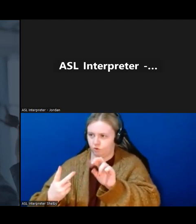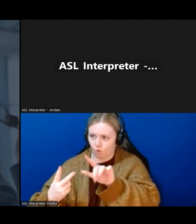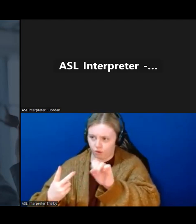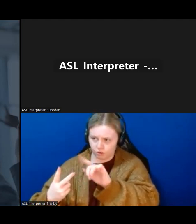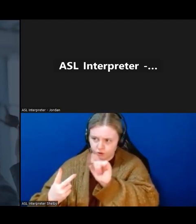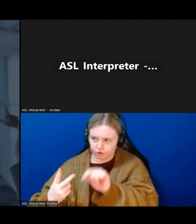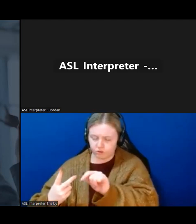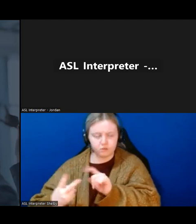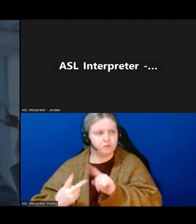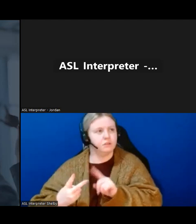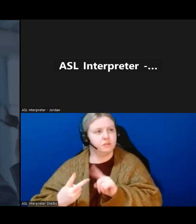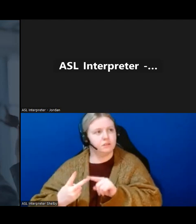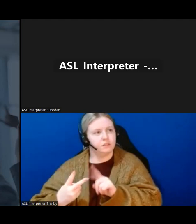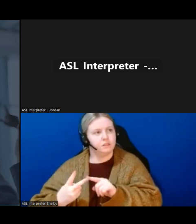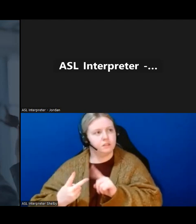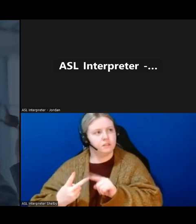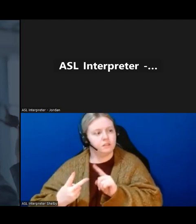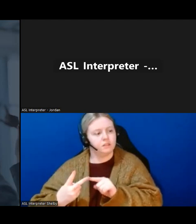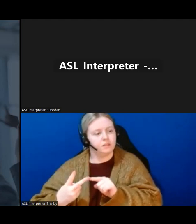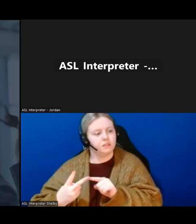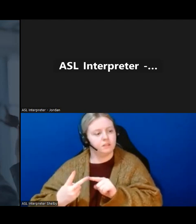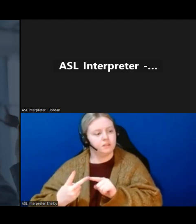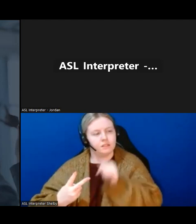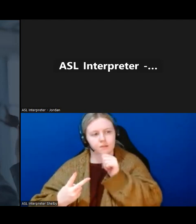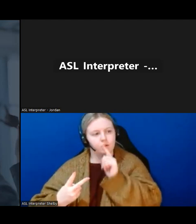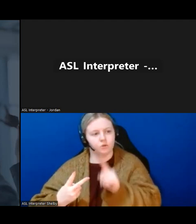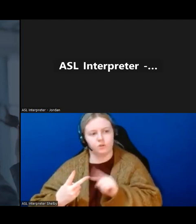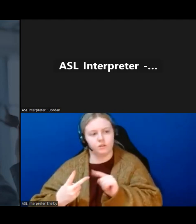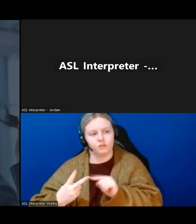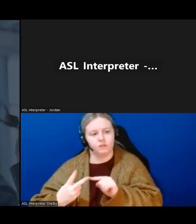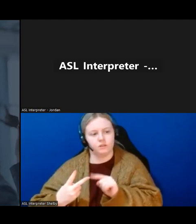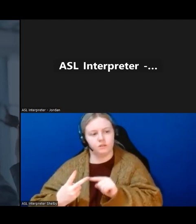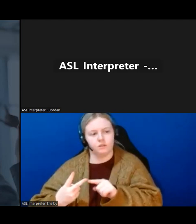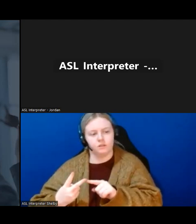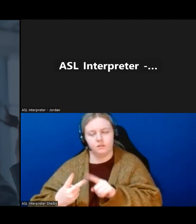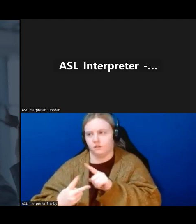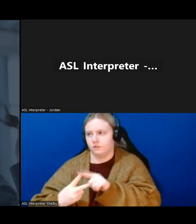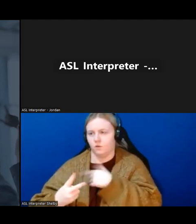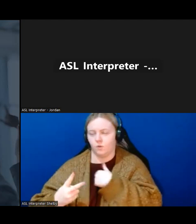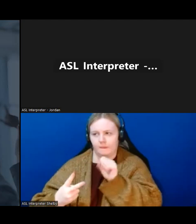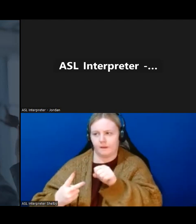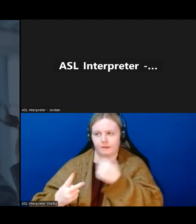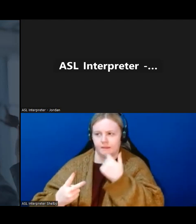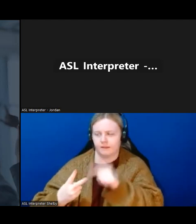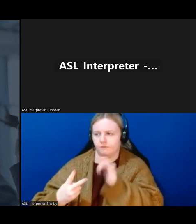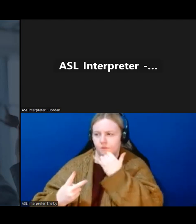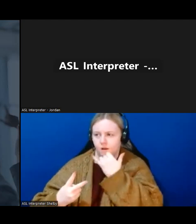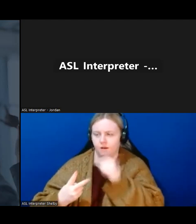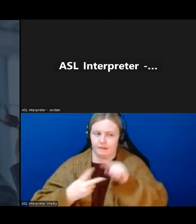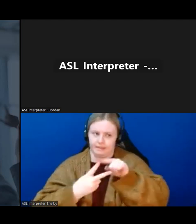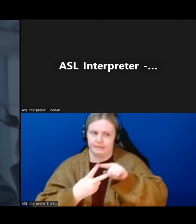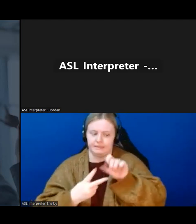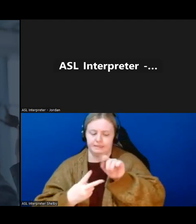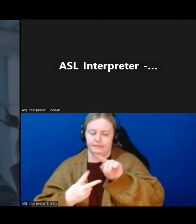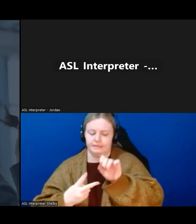Bay St. George. I'm actually not sure about that one. Yeah, but in the Stephenville area, there is one coming